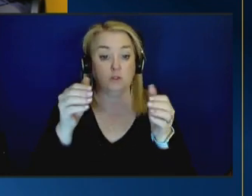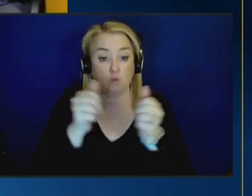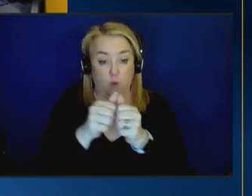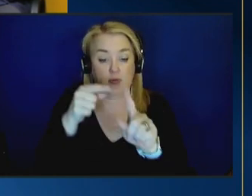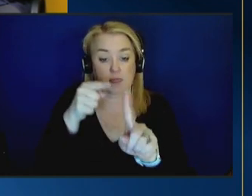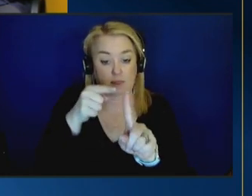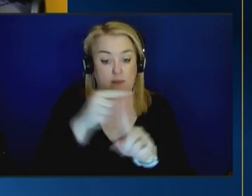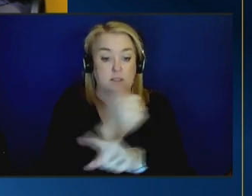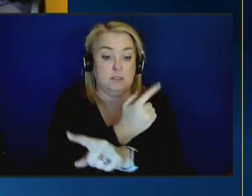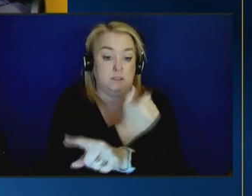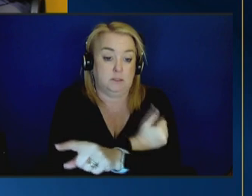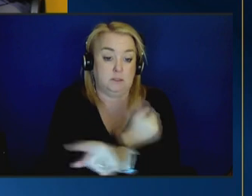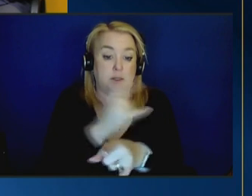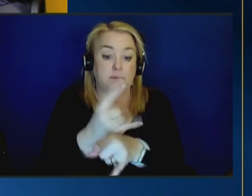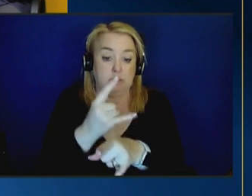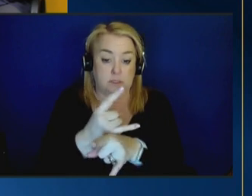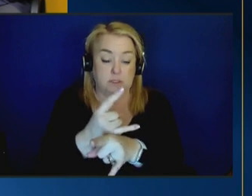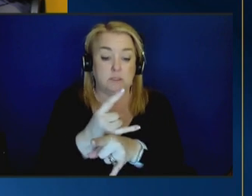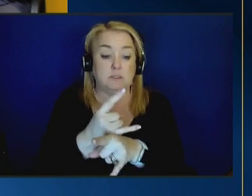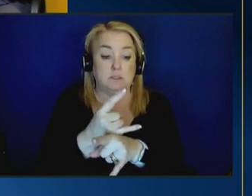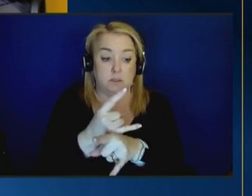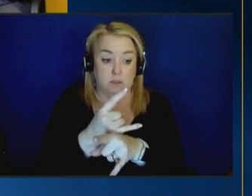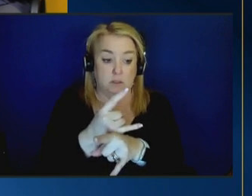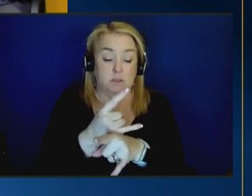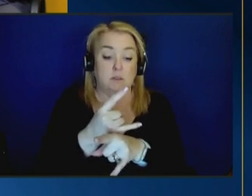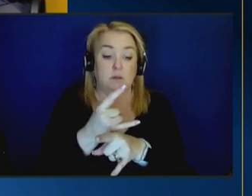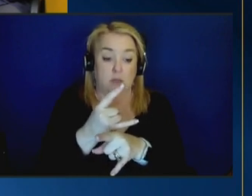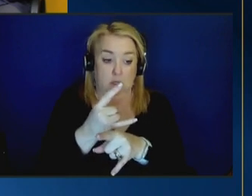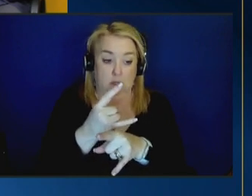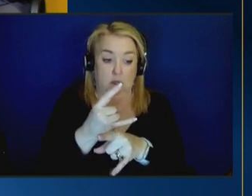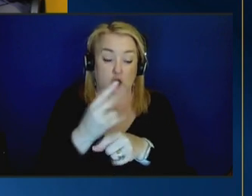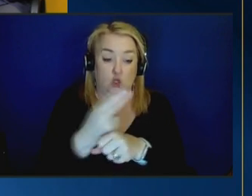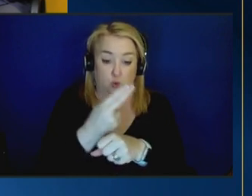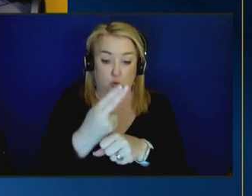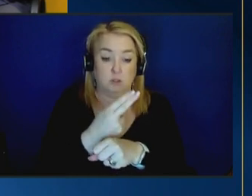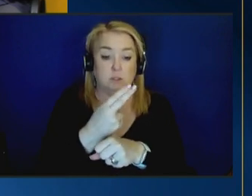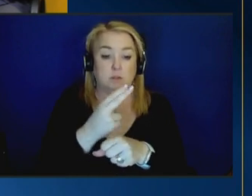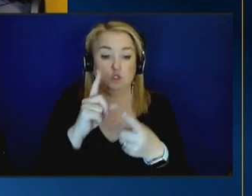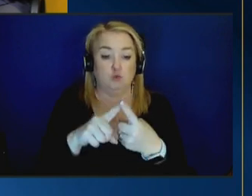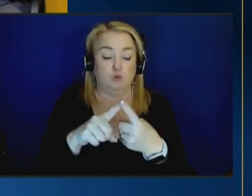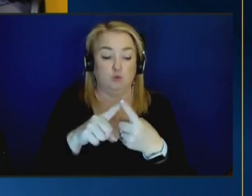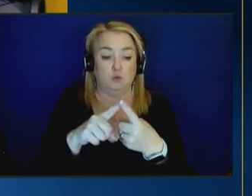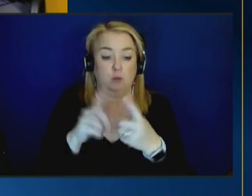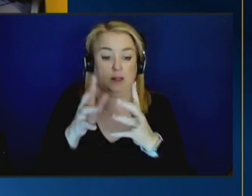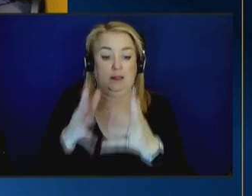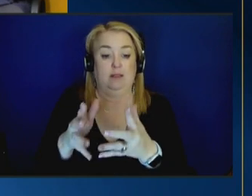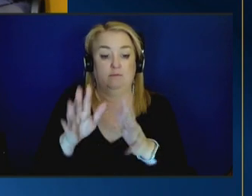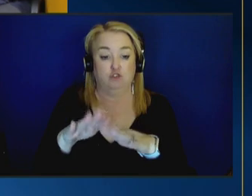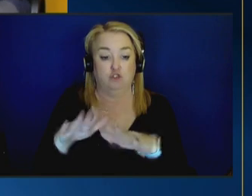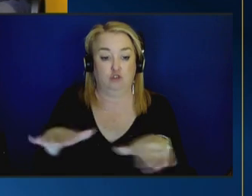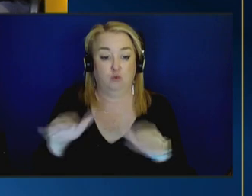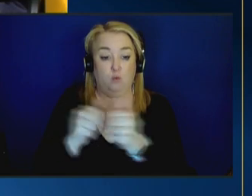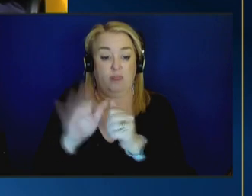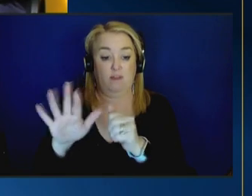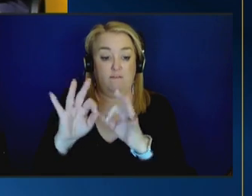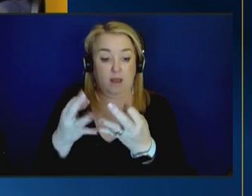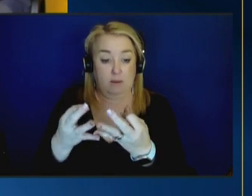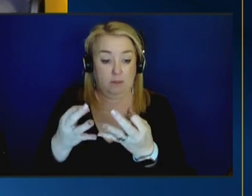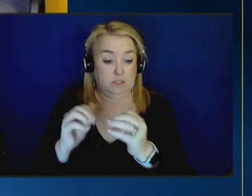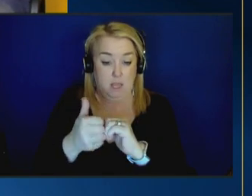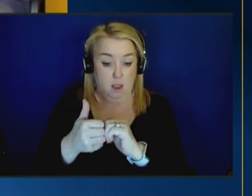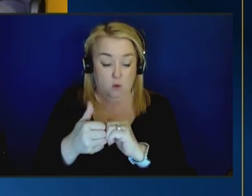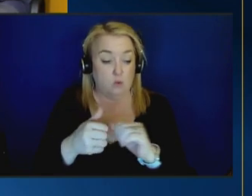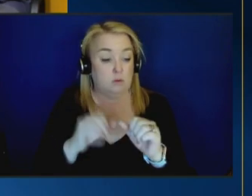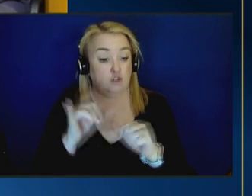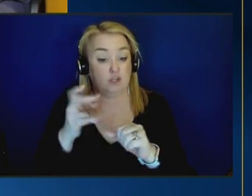use connected to how do we keep children out of foster care and together with their families justin thank you